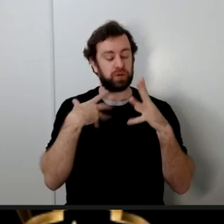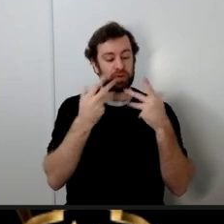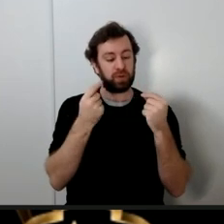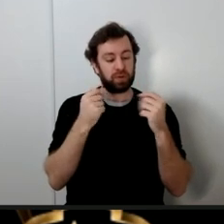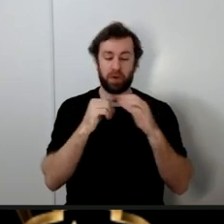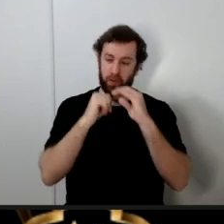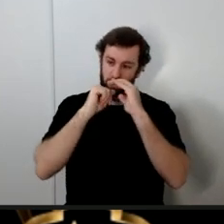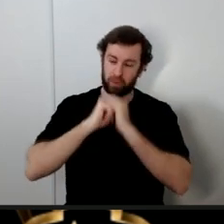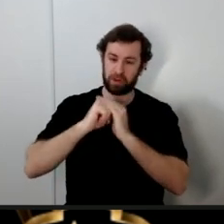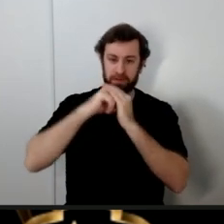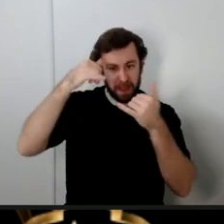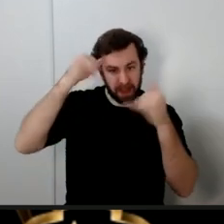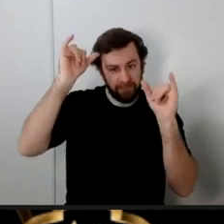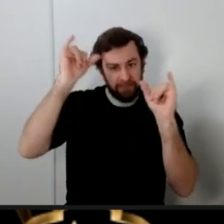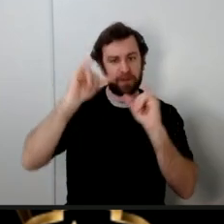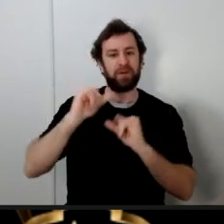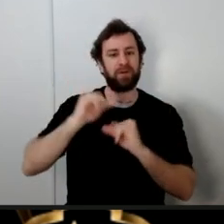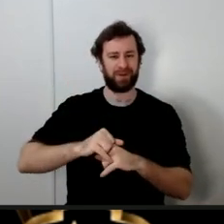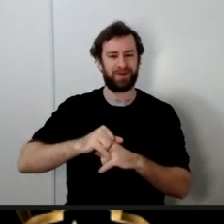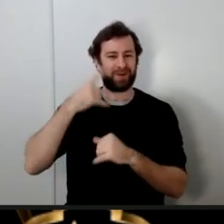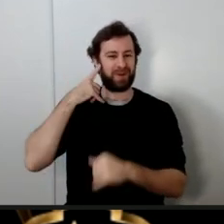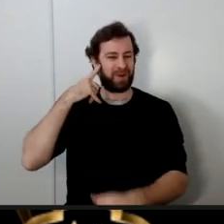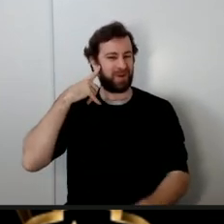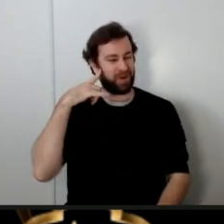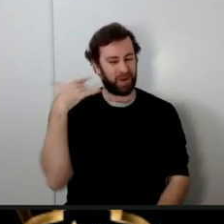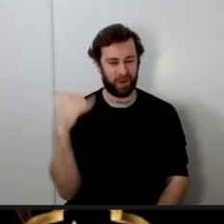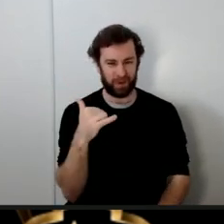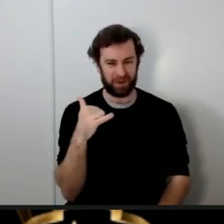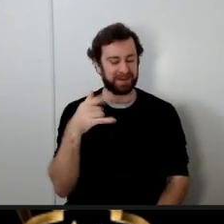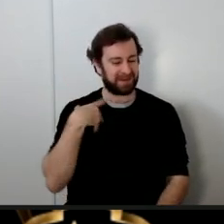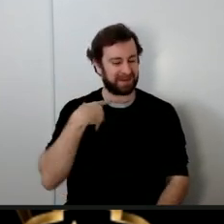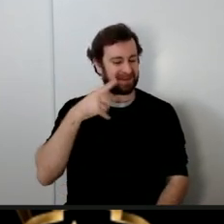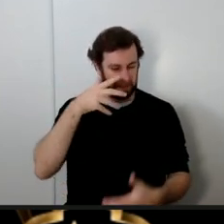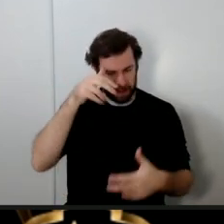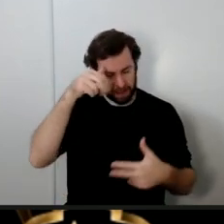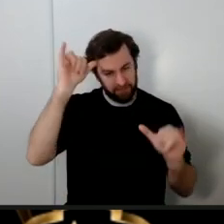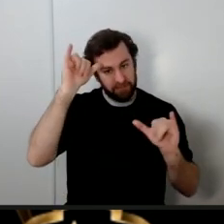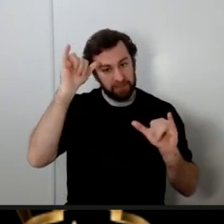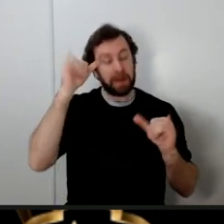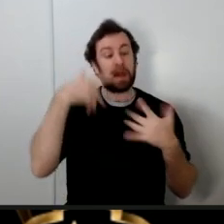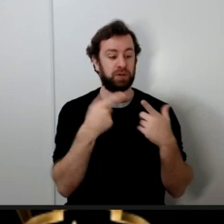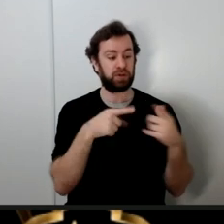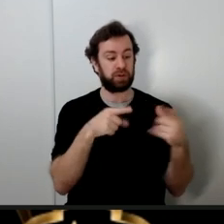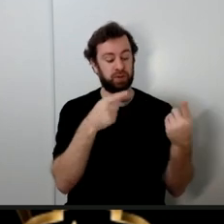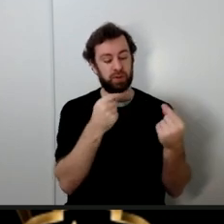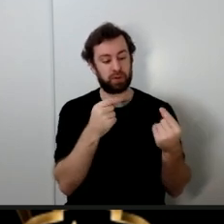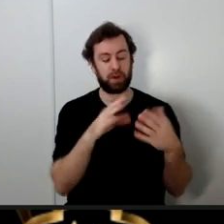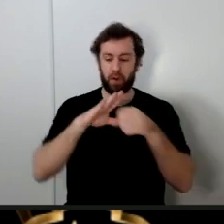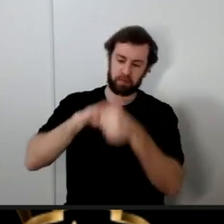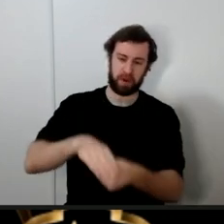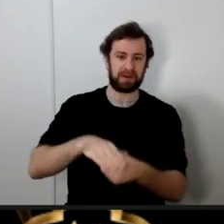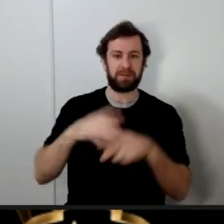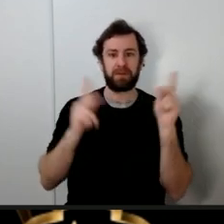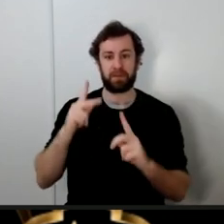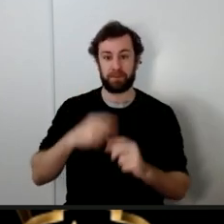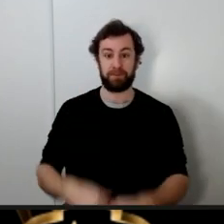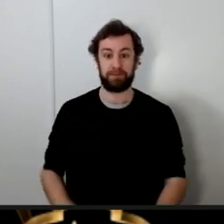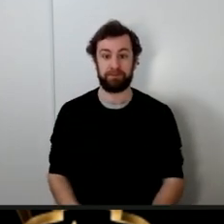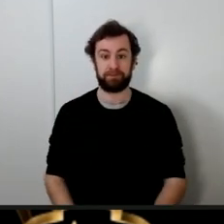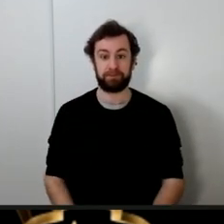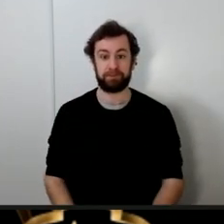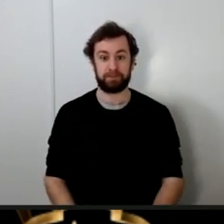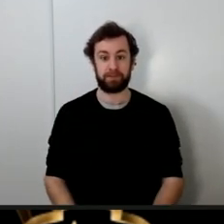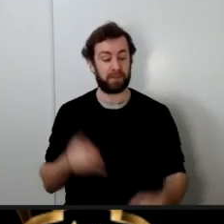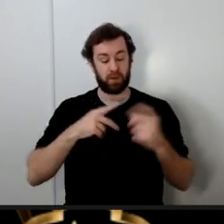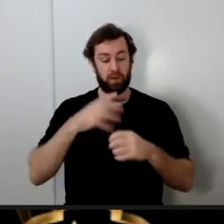that golden calf and you were oppressors now the people who worshipped the calf none of them were present at the